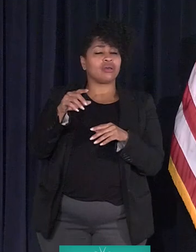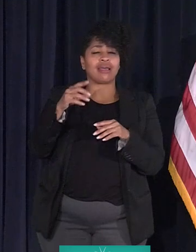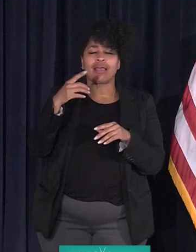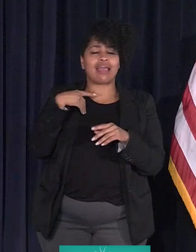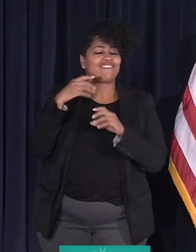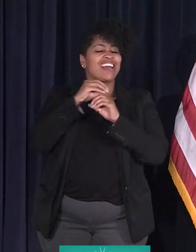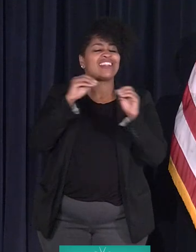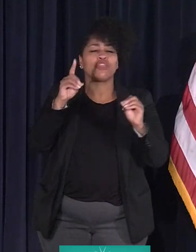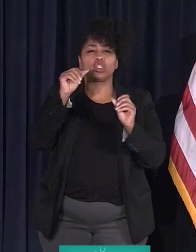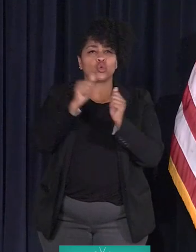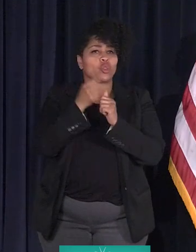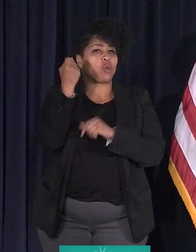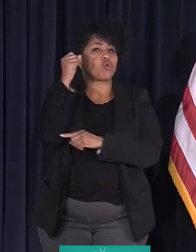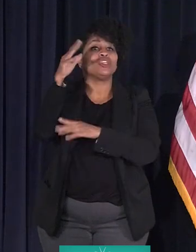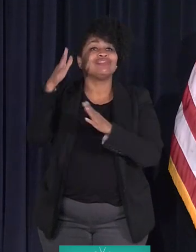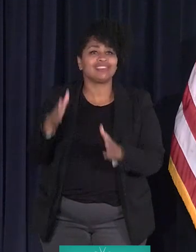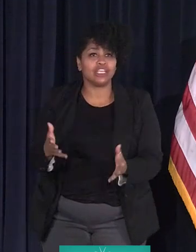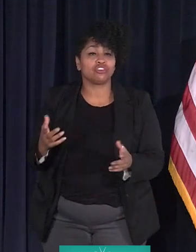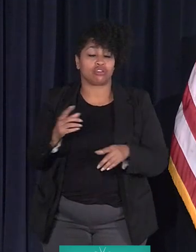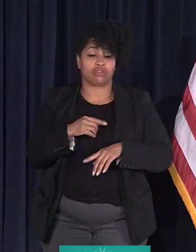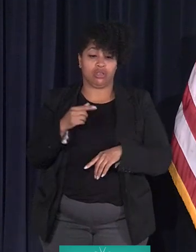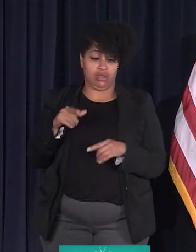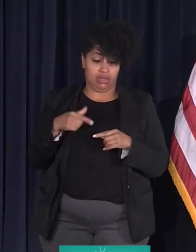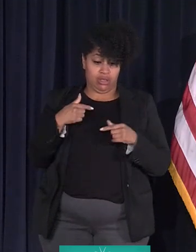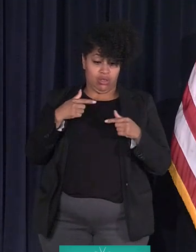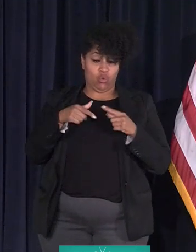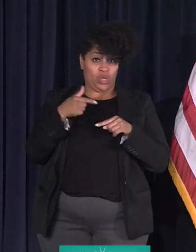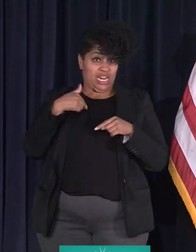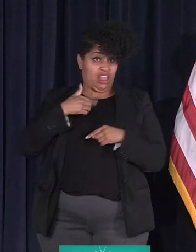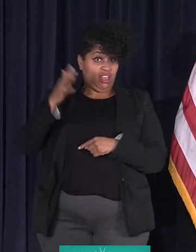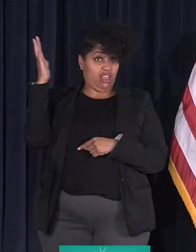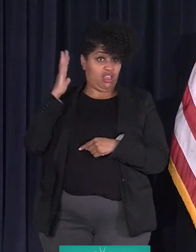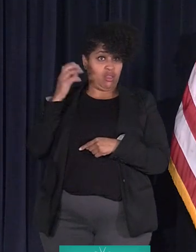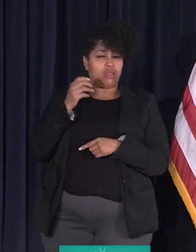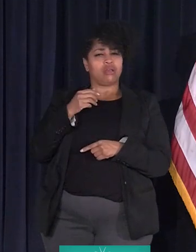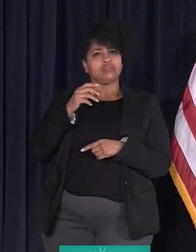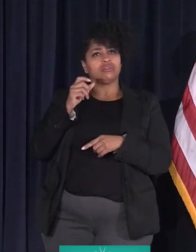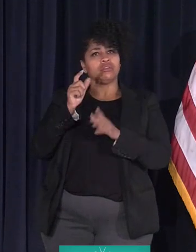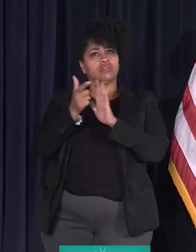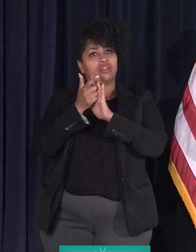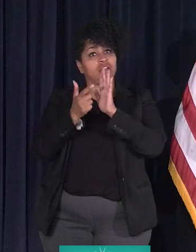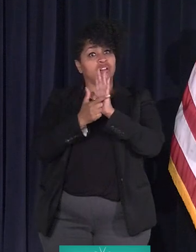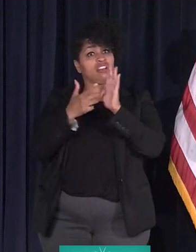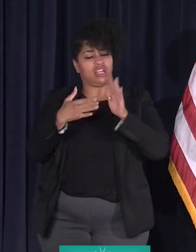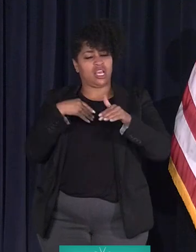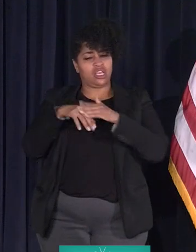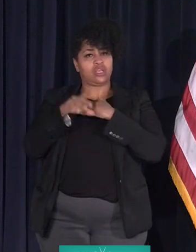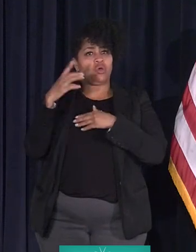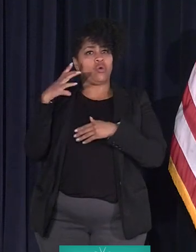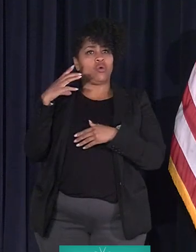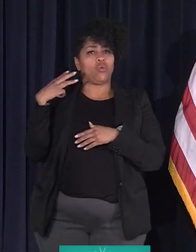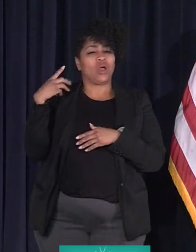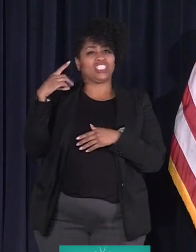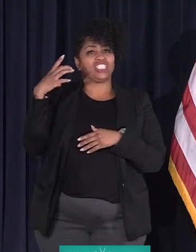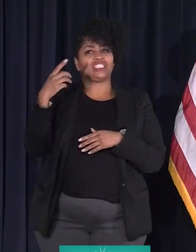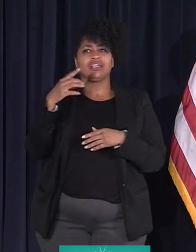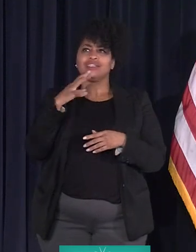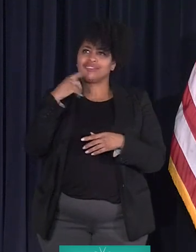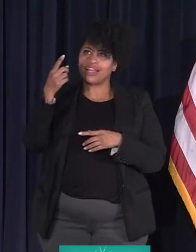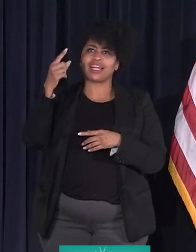nothing whatever to do with the protesters. But when I was the prosecutor, I was in Washington, D.C. saying to the feds,